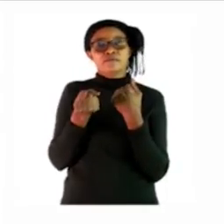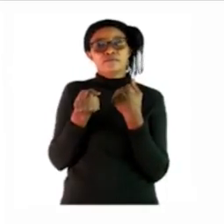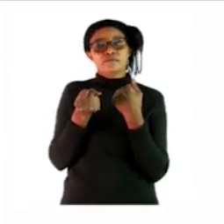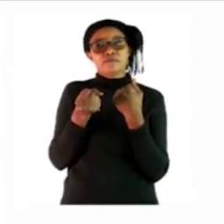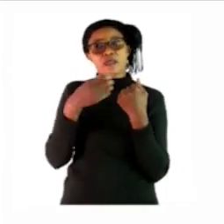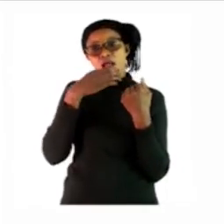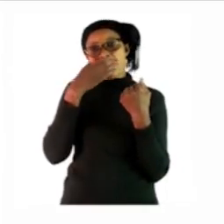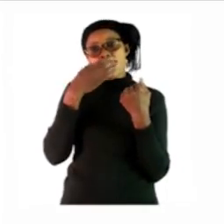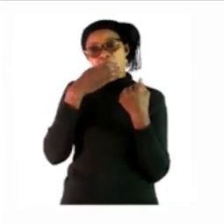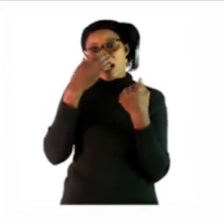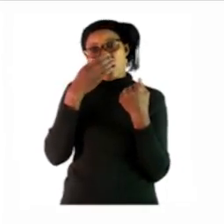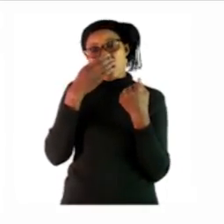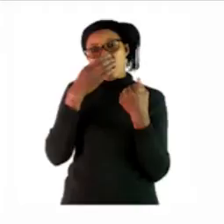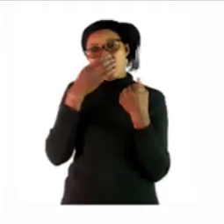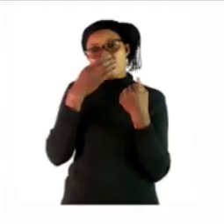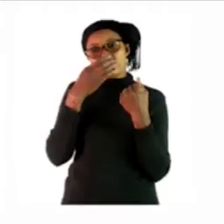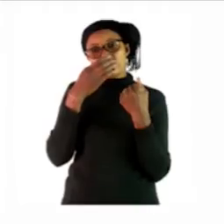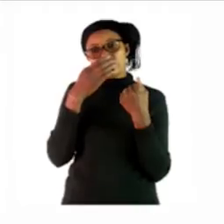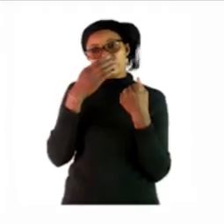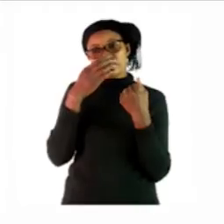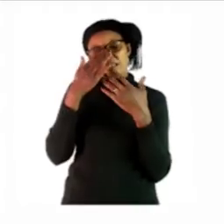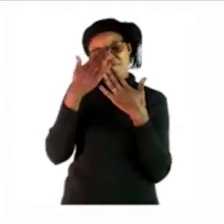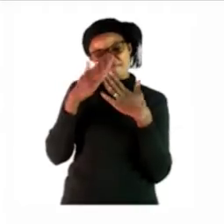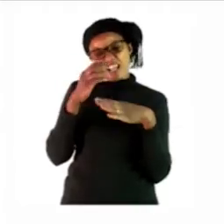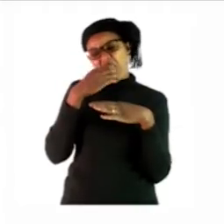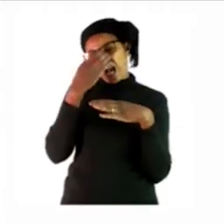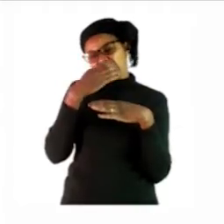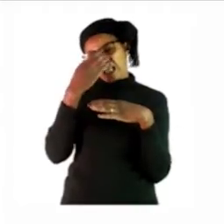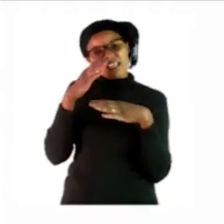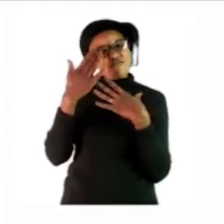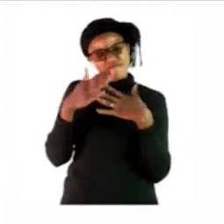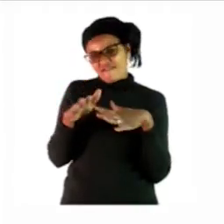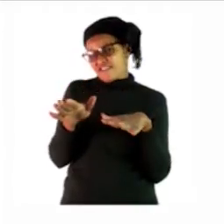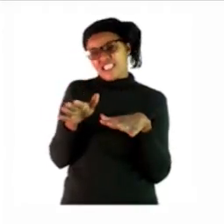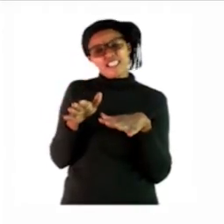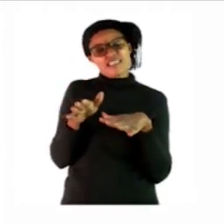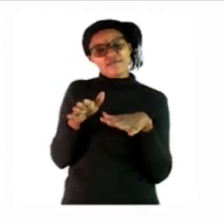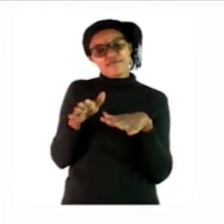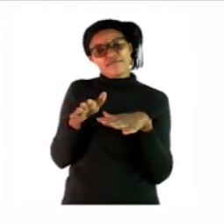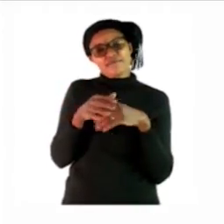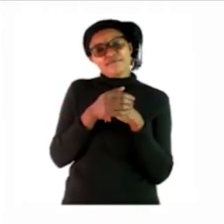apple that is already it's like it's already eaten